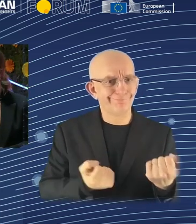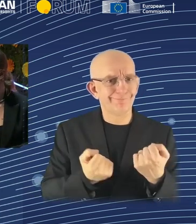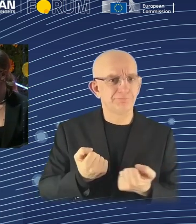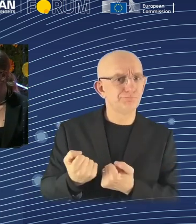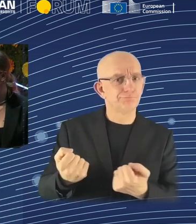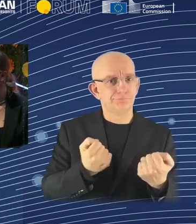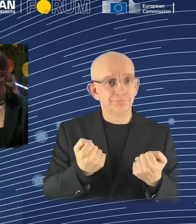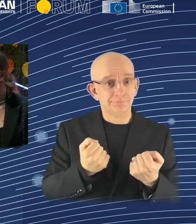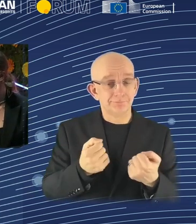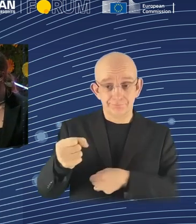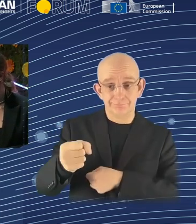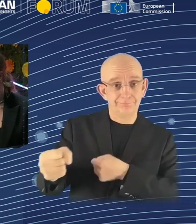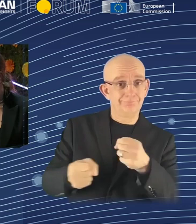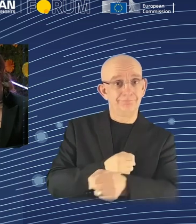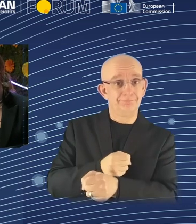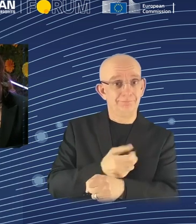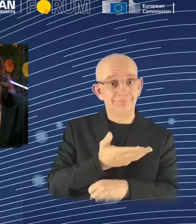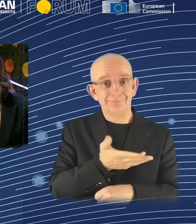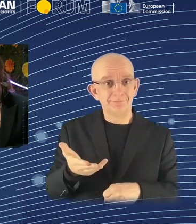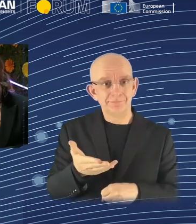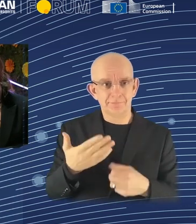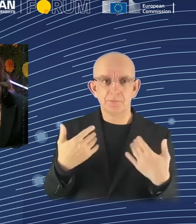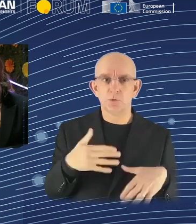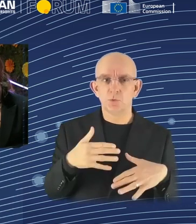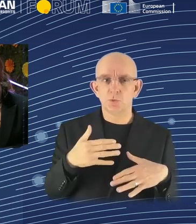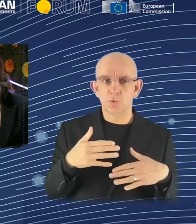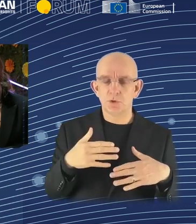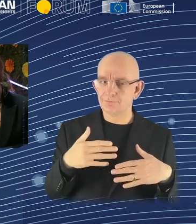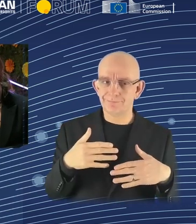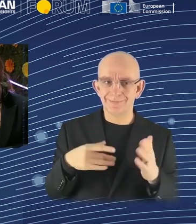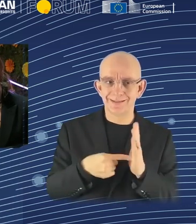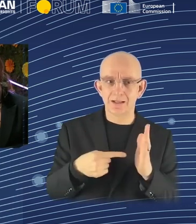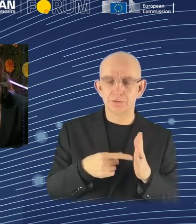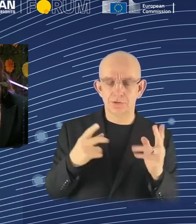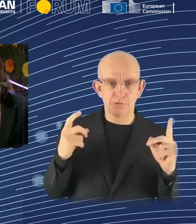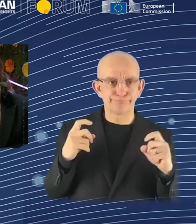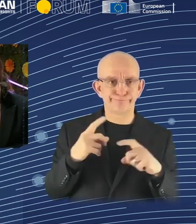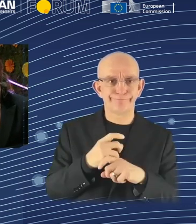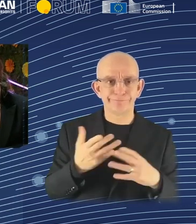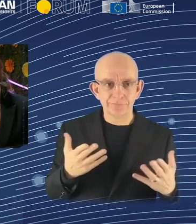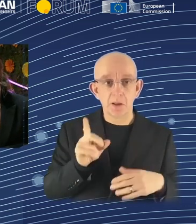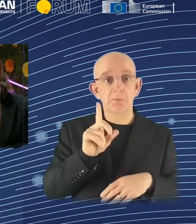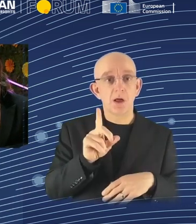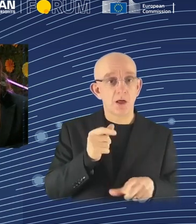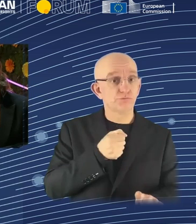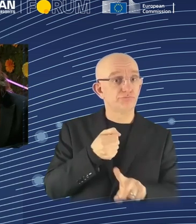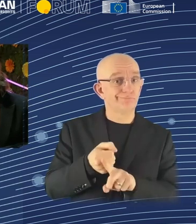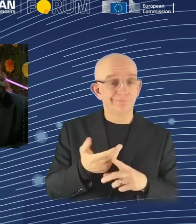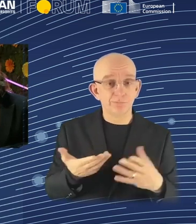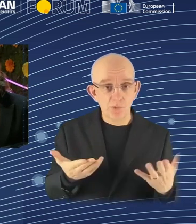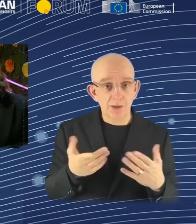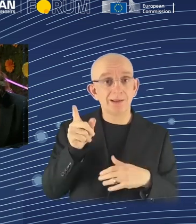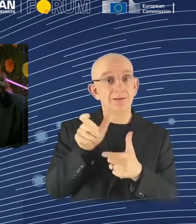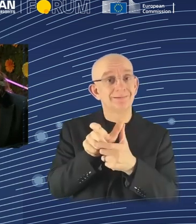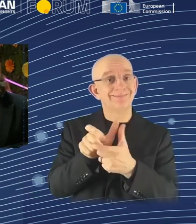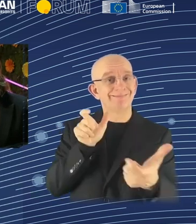technologically. But the impact has been, in fact, that truck companies are having a very hard time